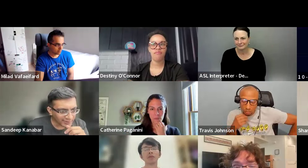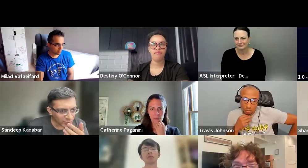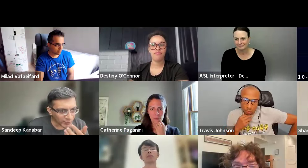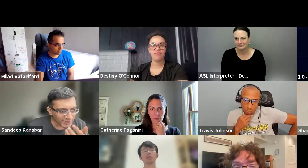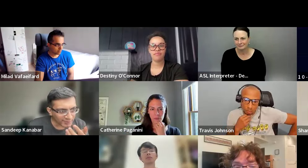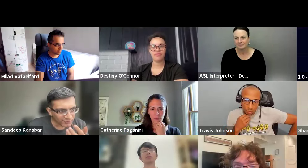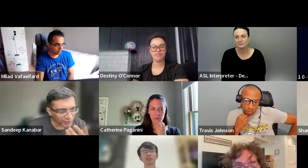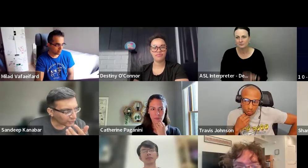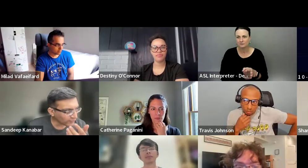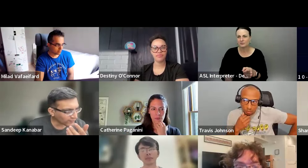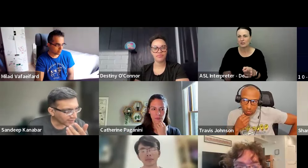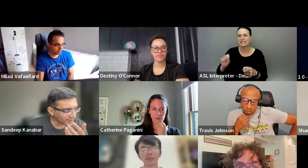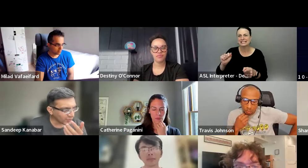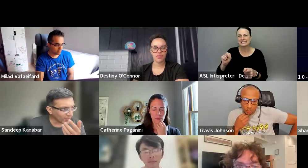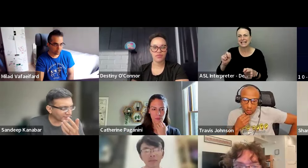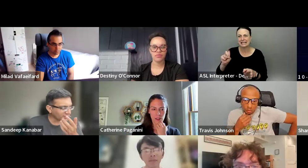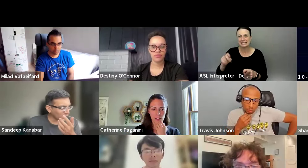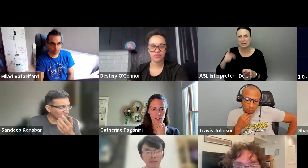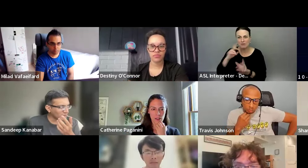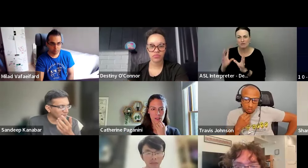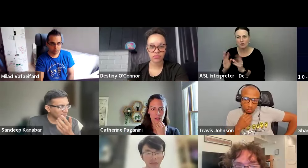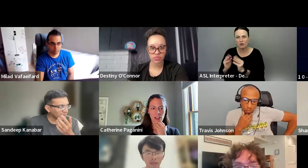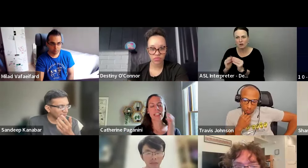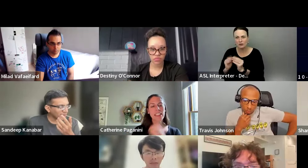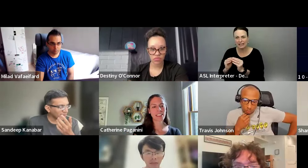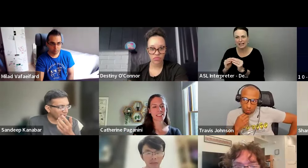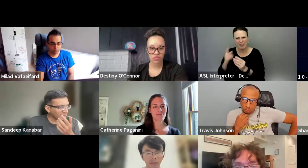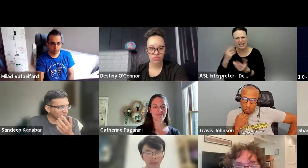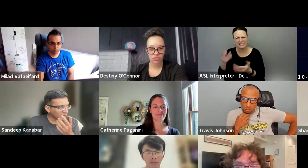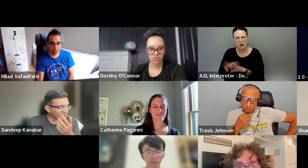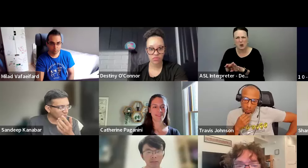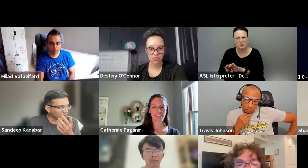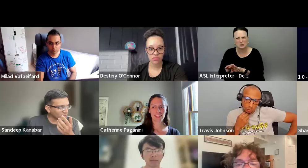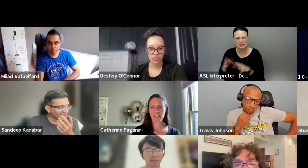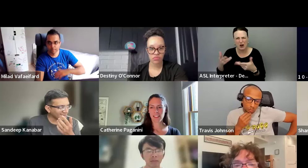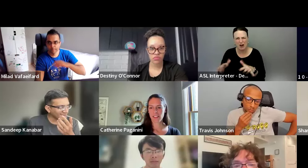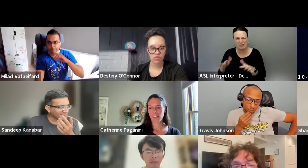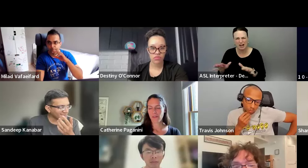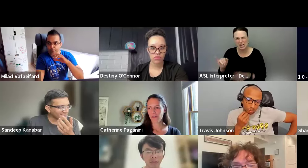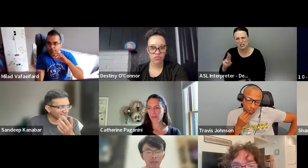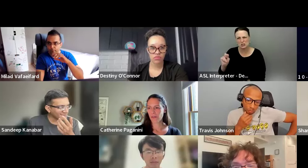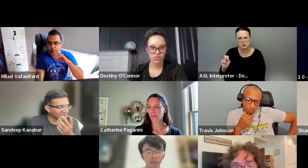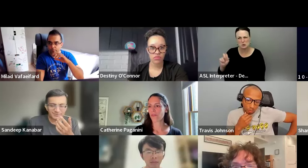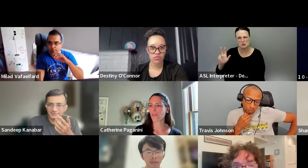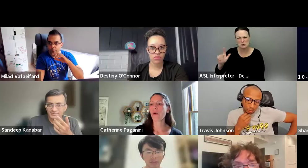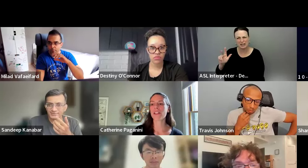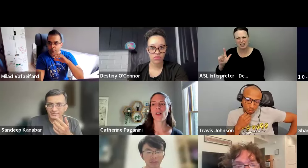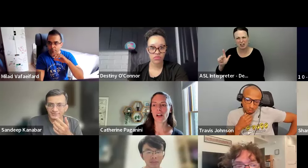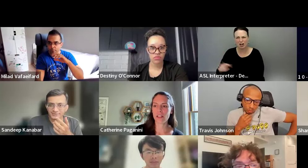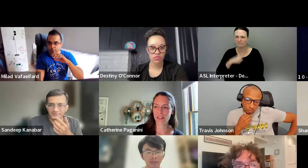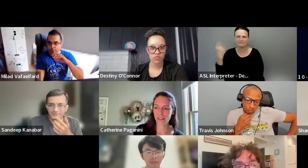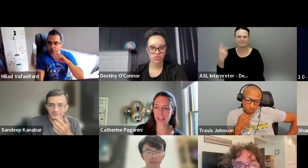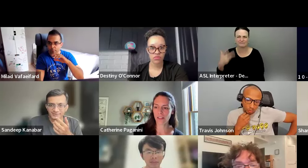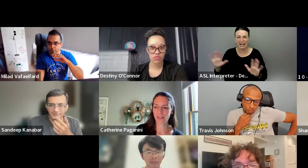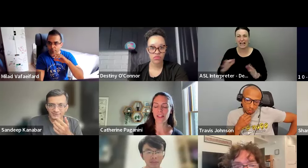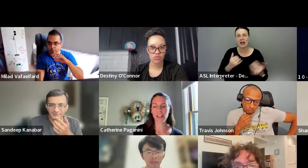The scholarship for that conference is already closed. I think the last year was June 23rd. Oh, it's